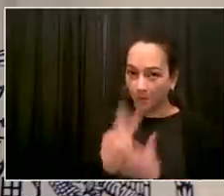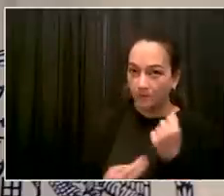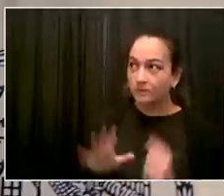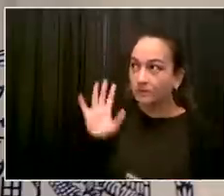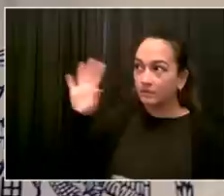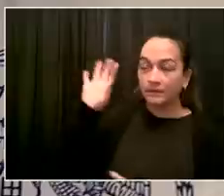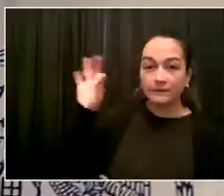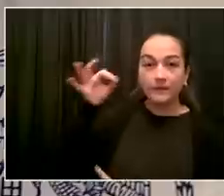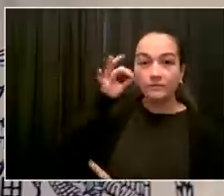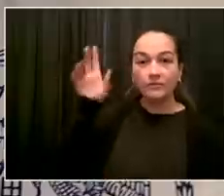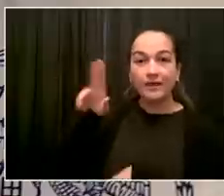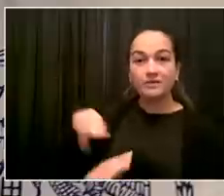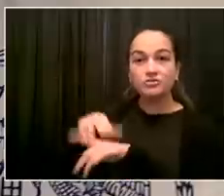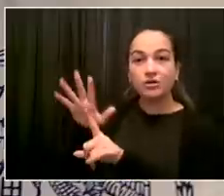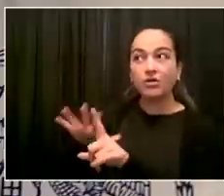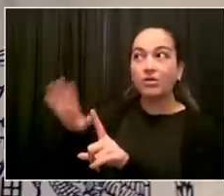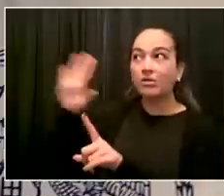valuable.